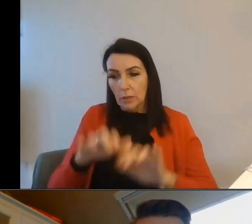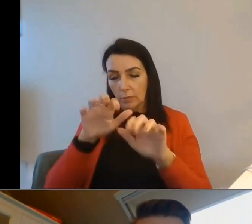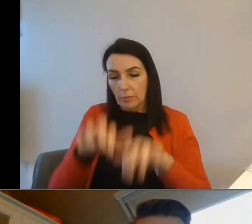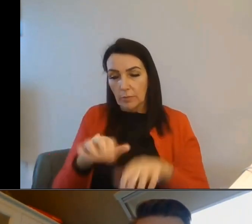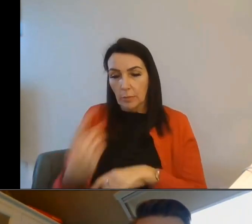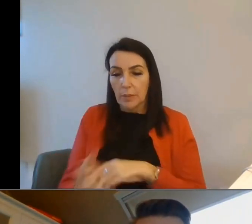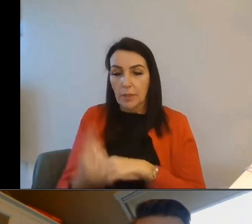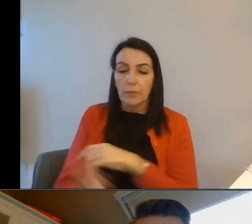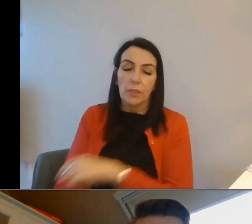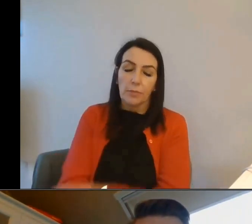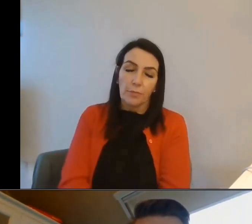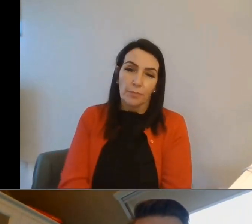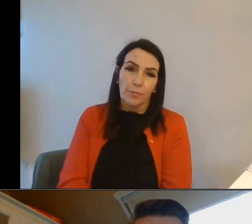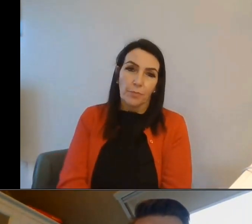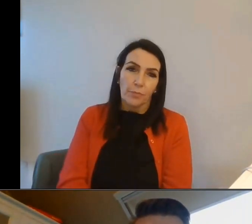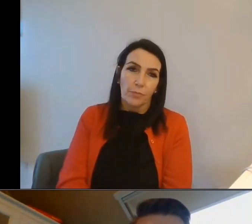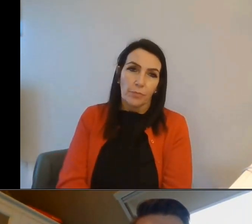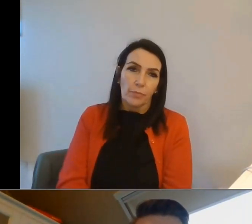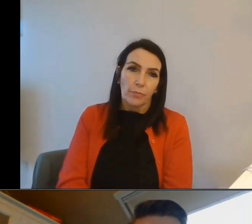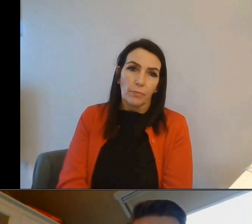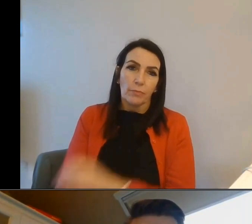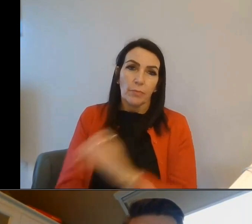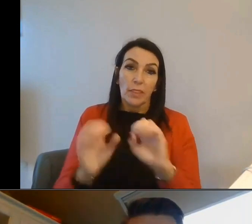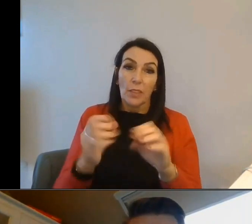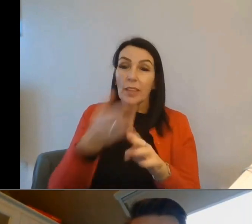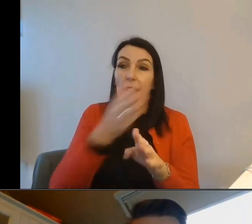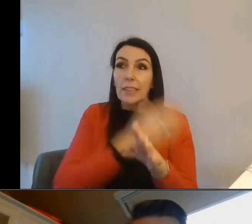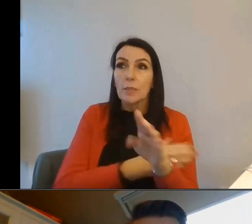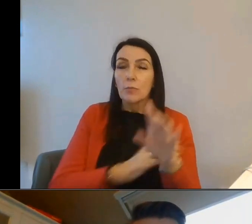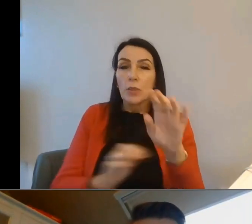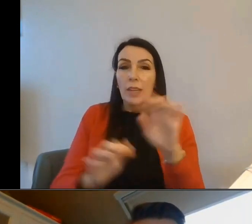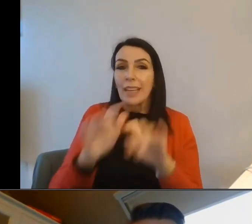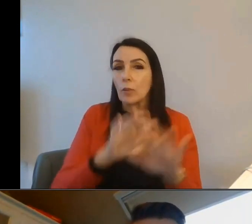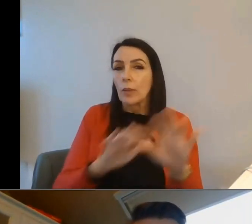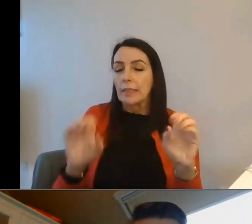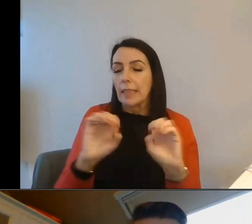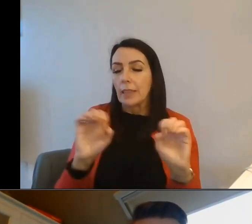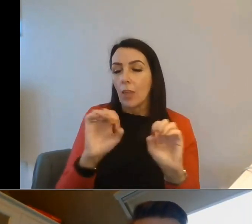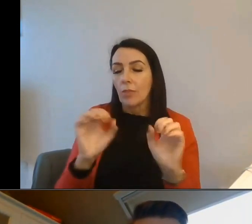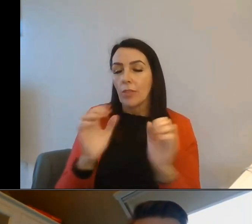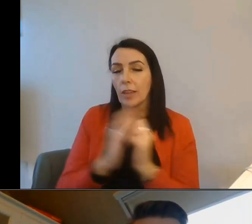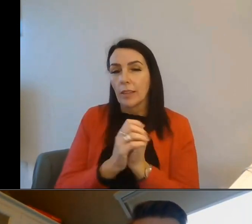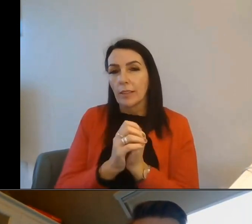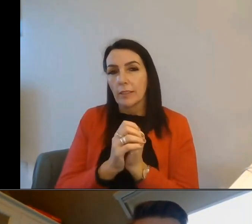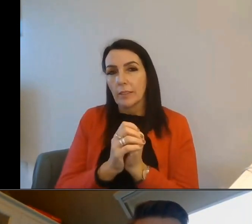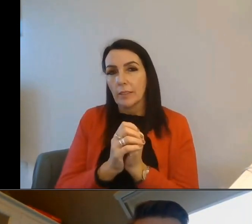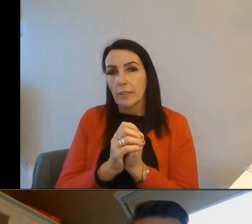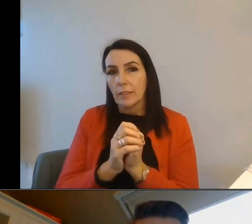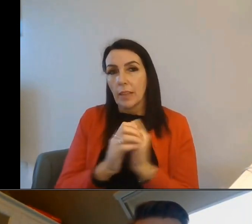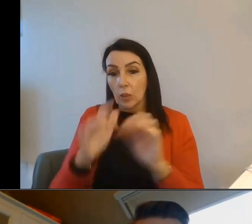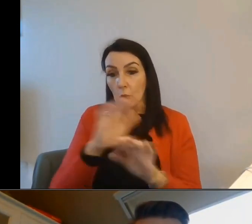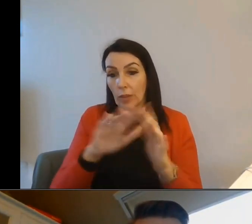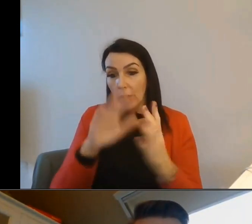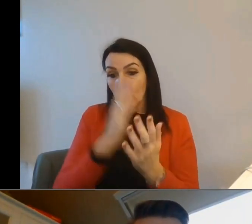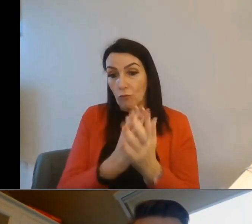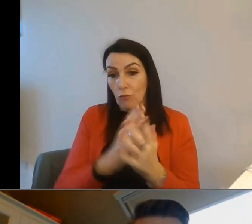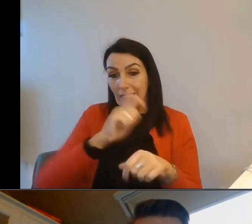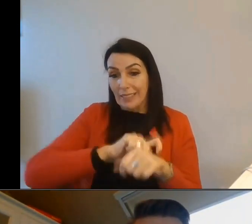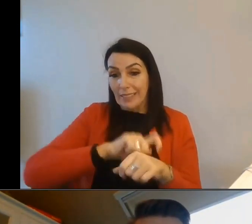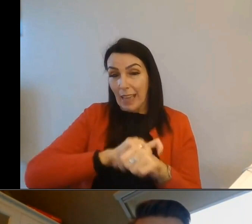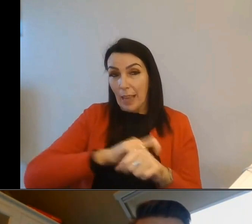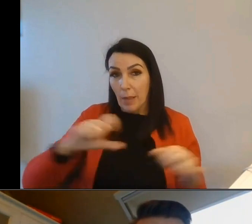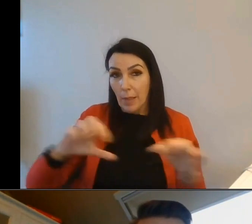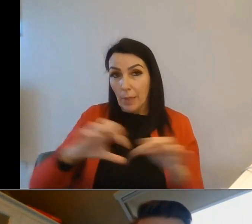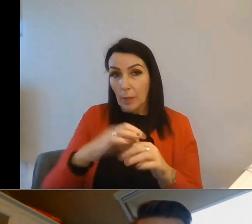It's important to note that nothing is pre-calculated and the results are calculated in real time based on the